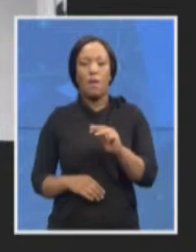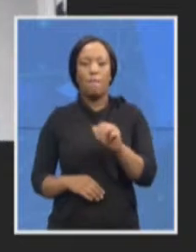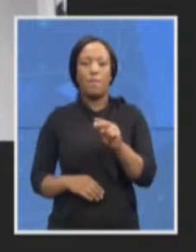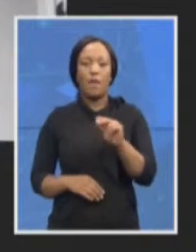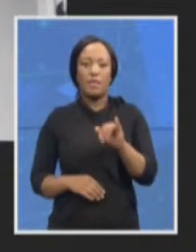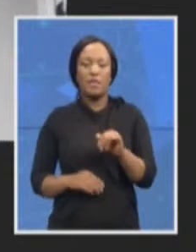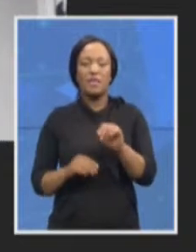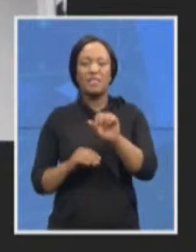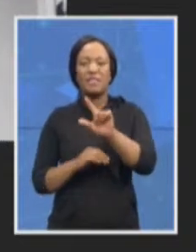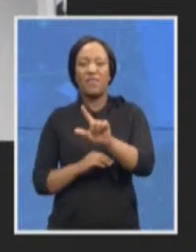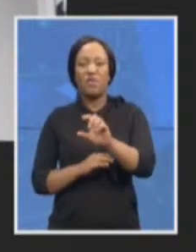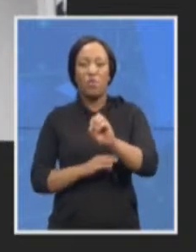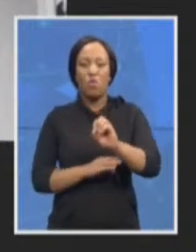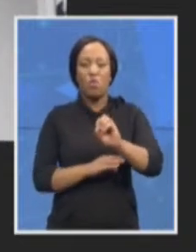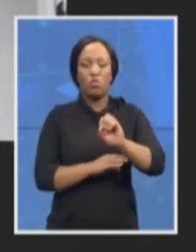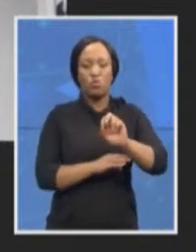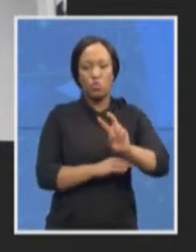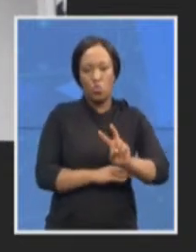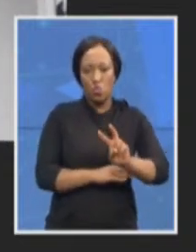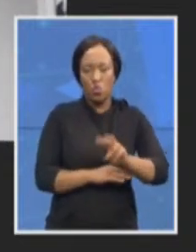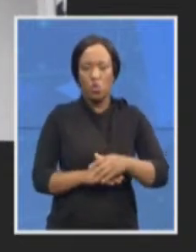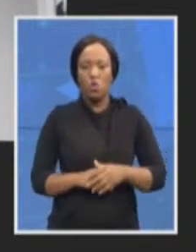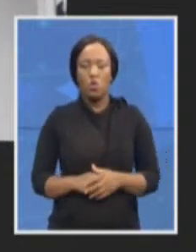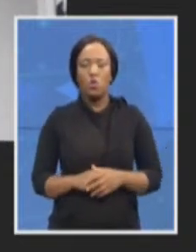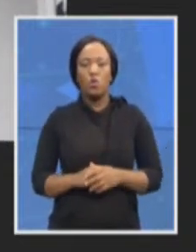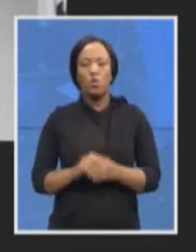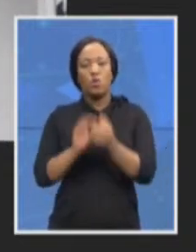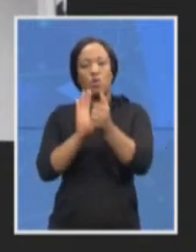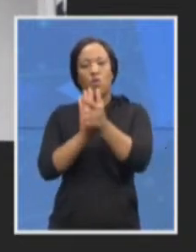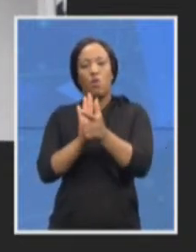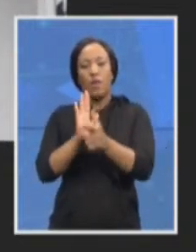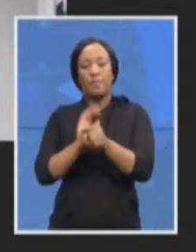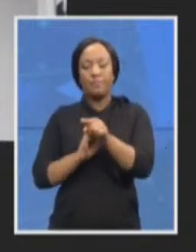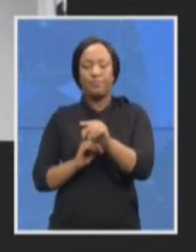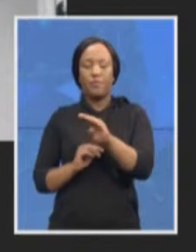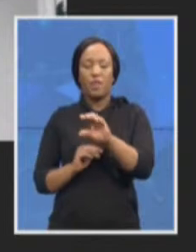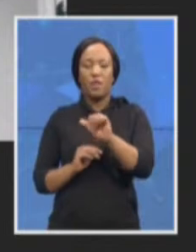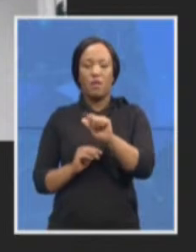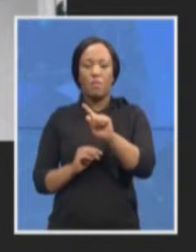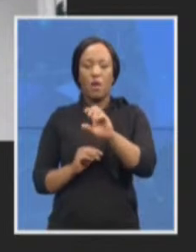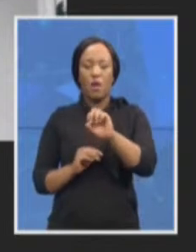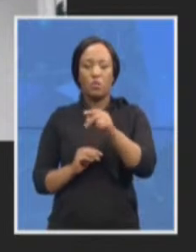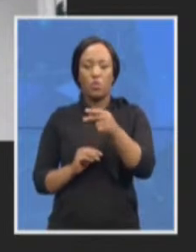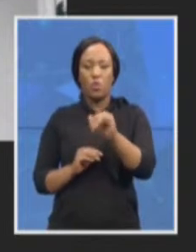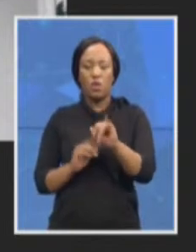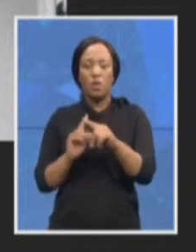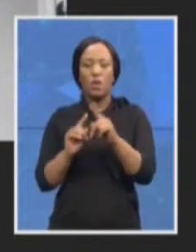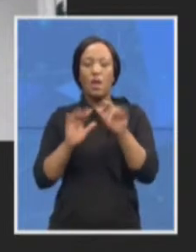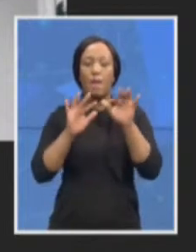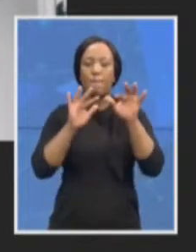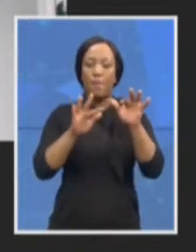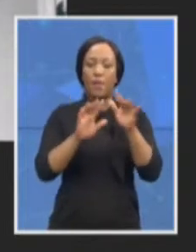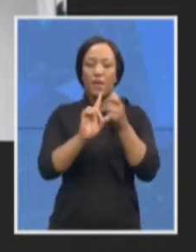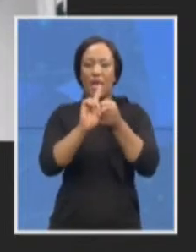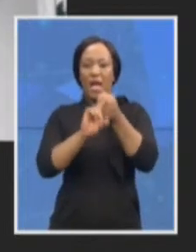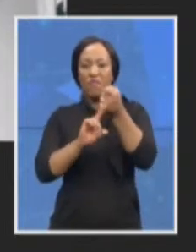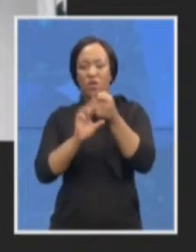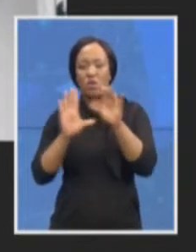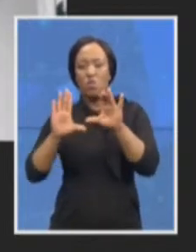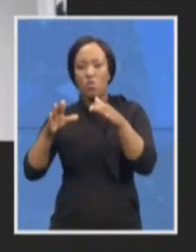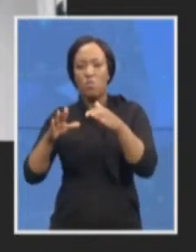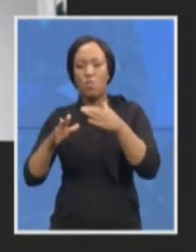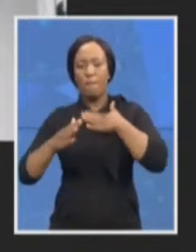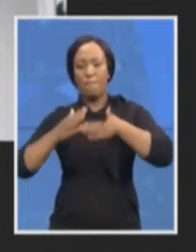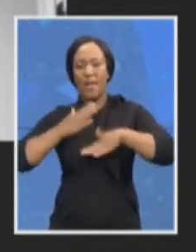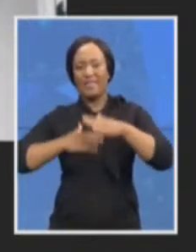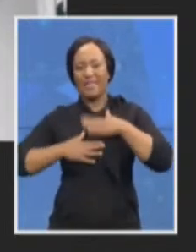seems to be an issue amongst the public and advocacy groups around patience and this is a very relative term